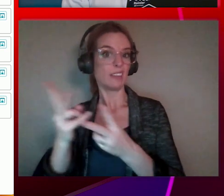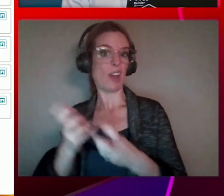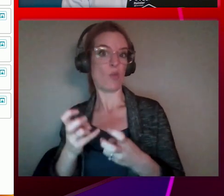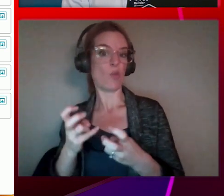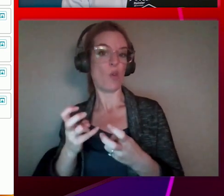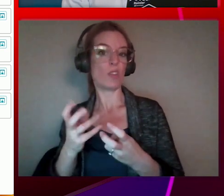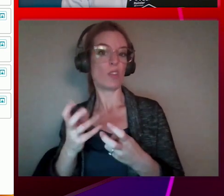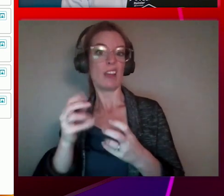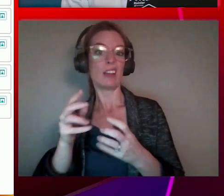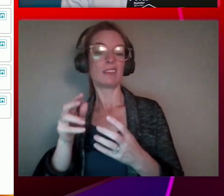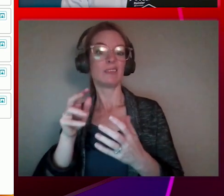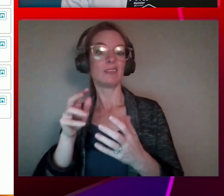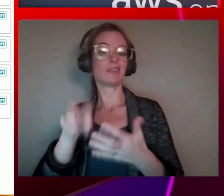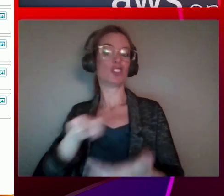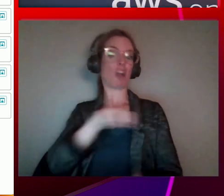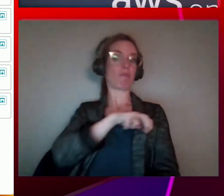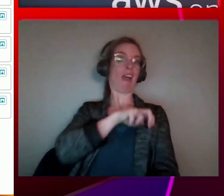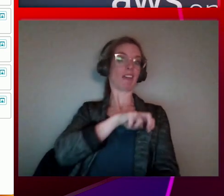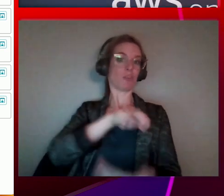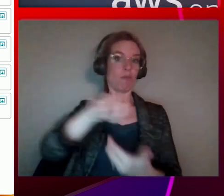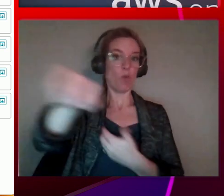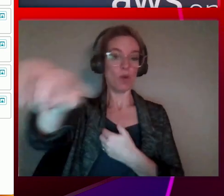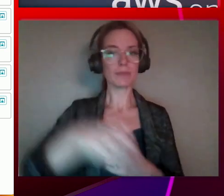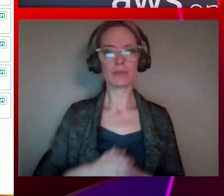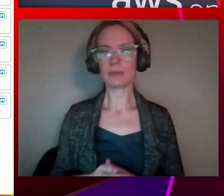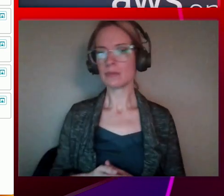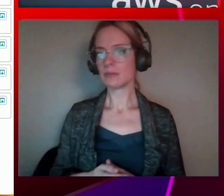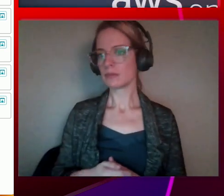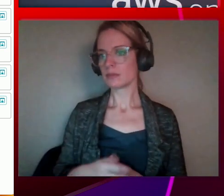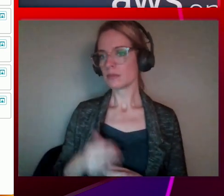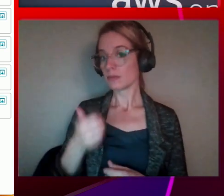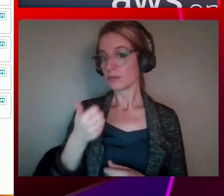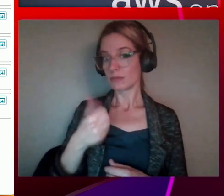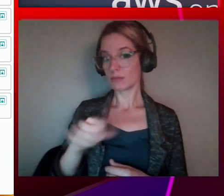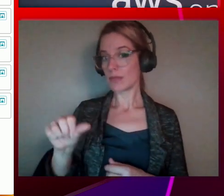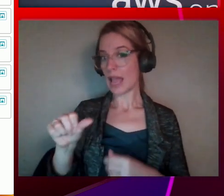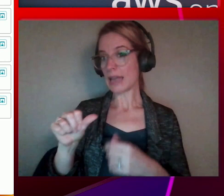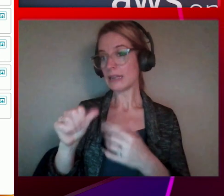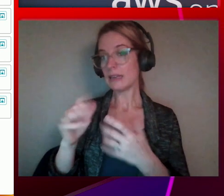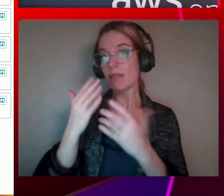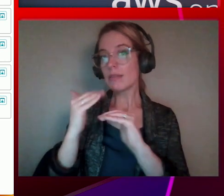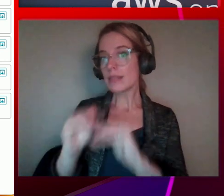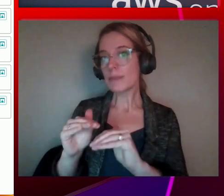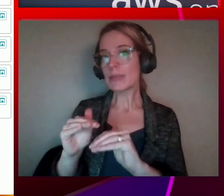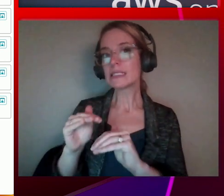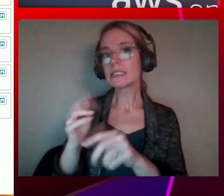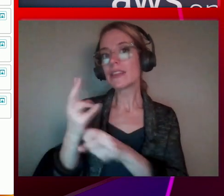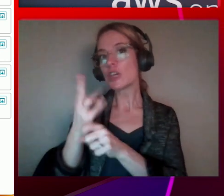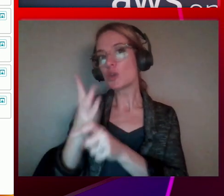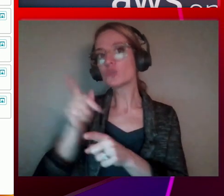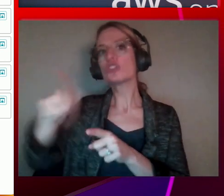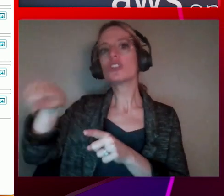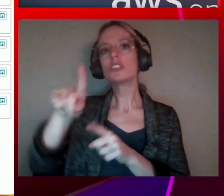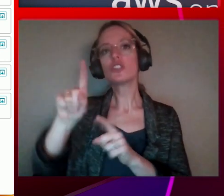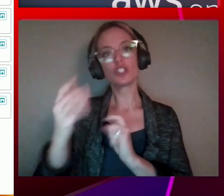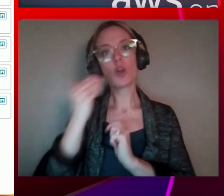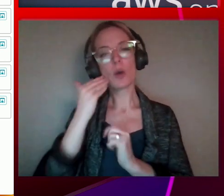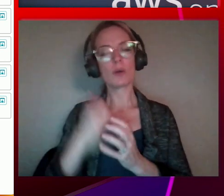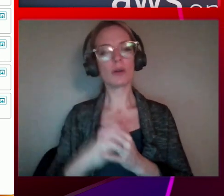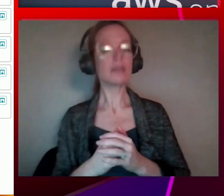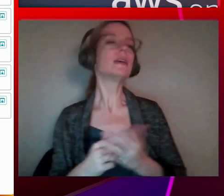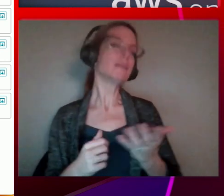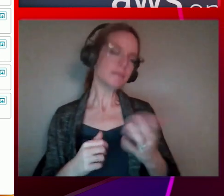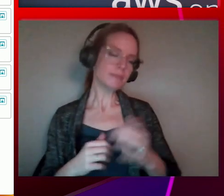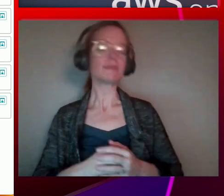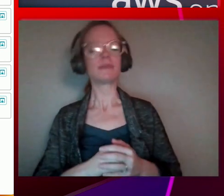Wow. Are there any limits that users of the system should be aware of? Yeah, so from a product standpoint,